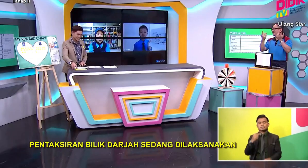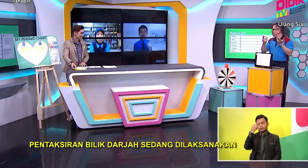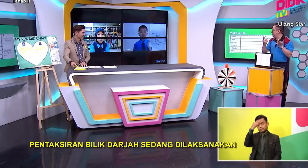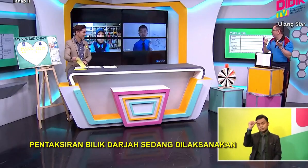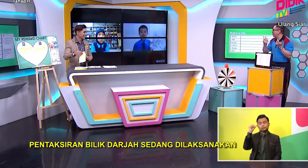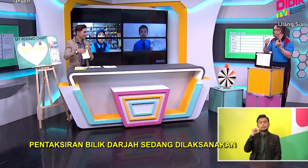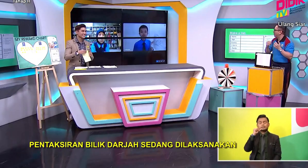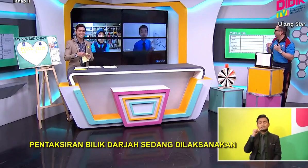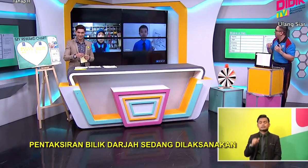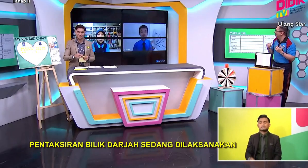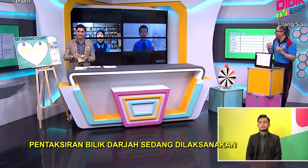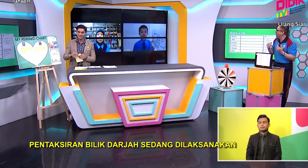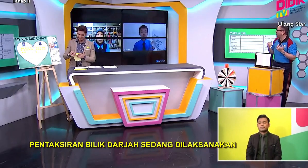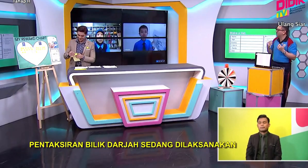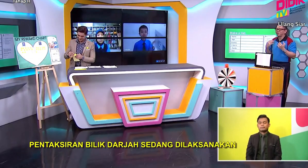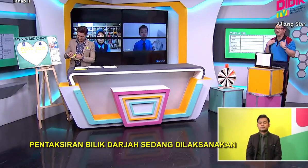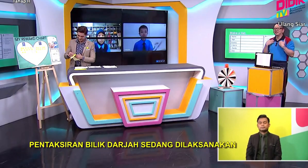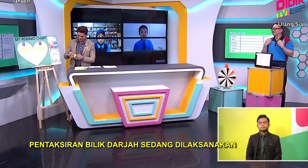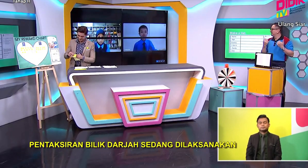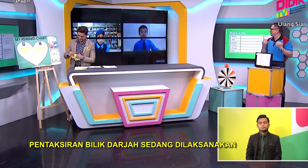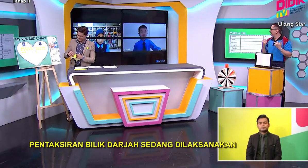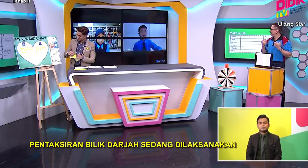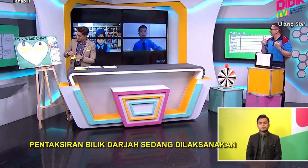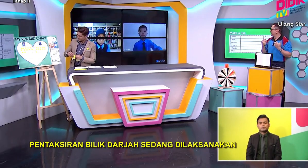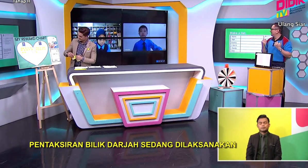Let's proceed with Peng Peng. Okay. Peng Peng, can you read for me?